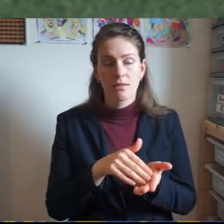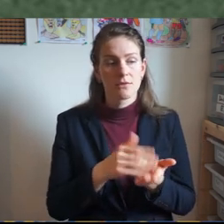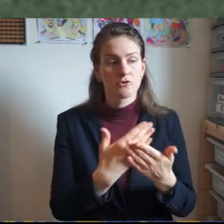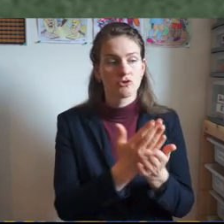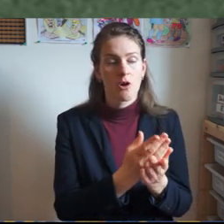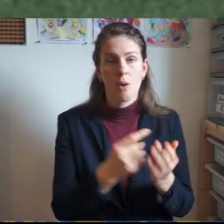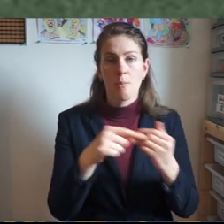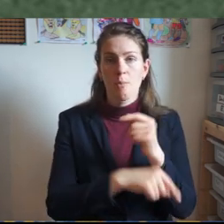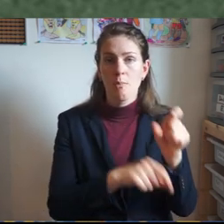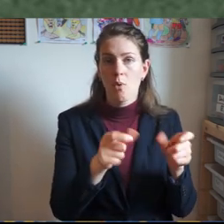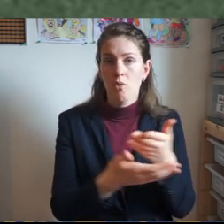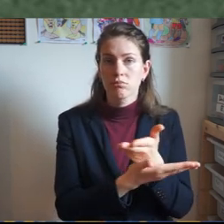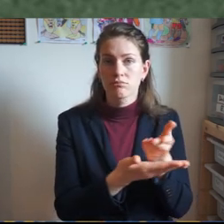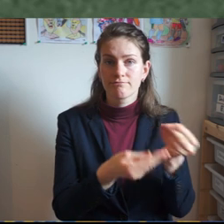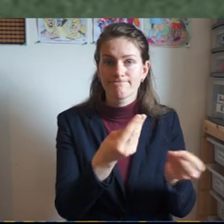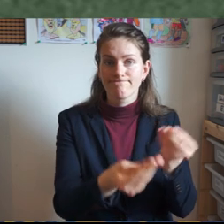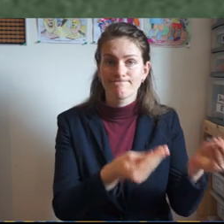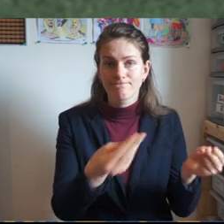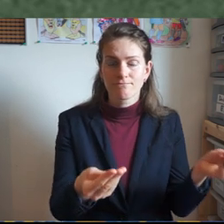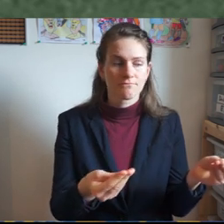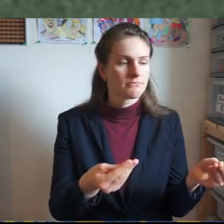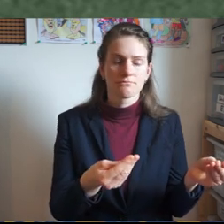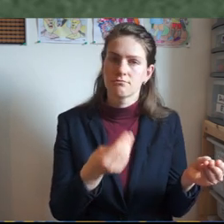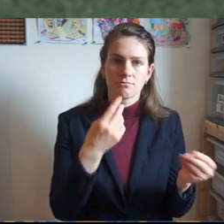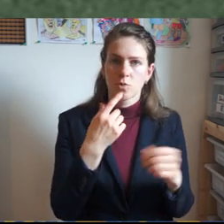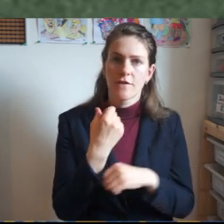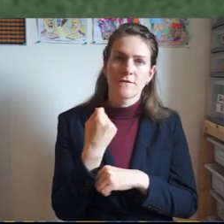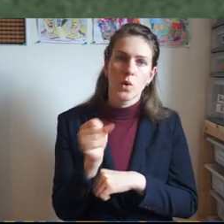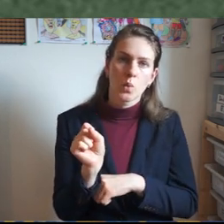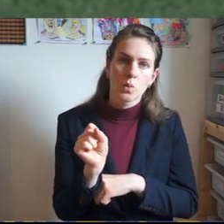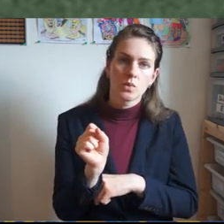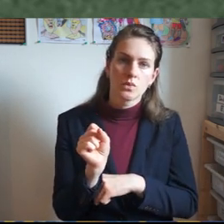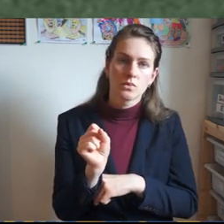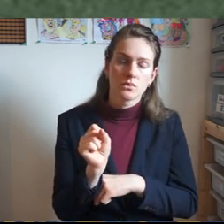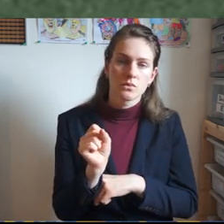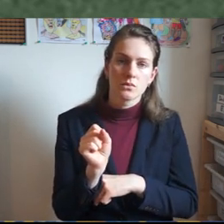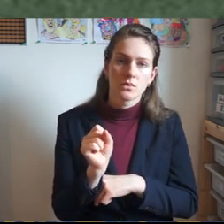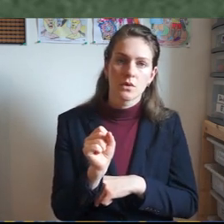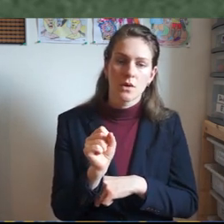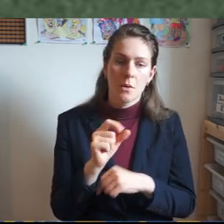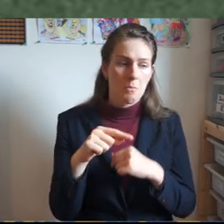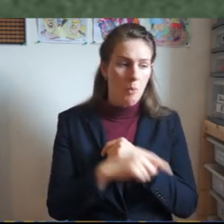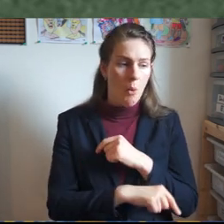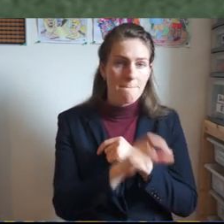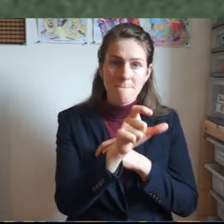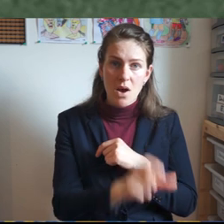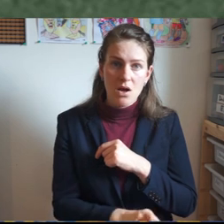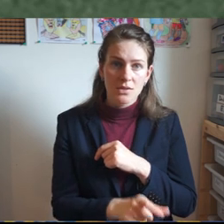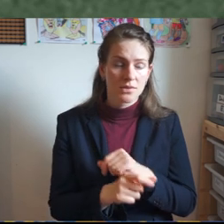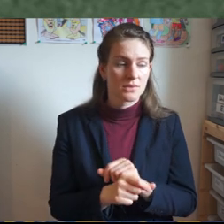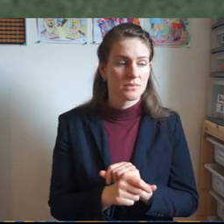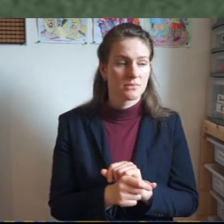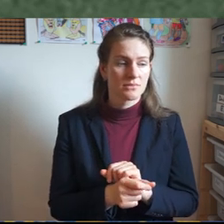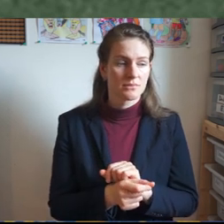that and that poor person the poor that this man could have given to